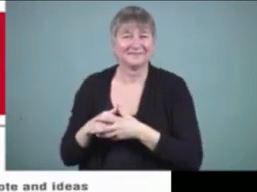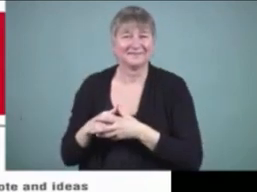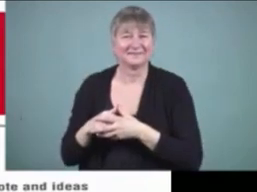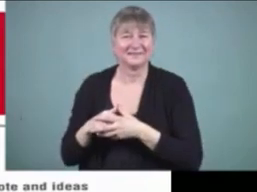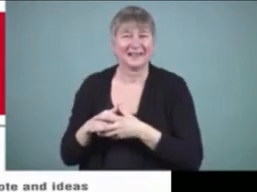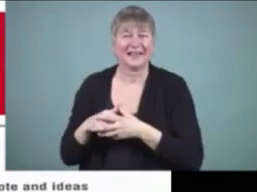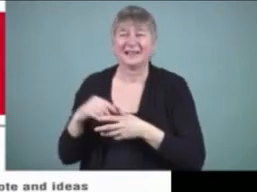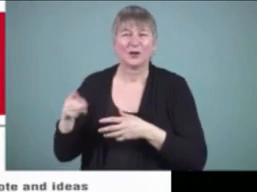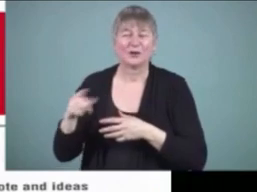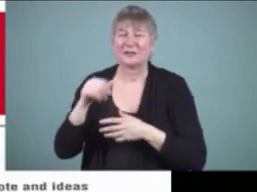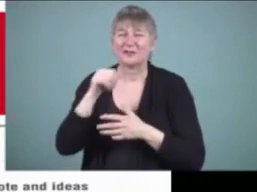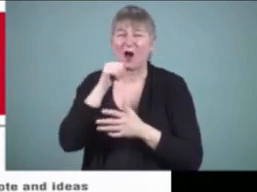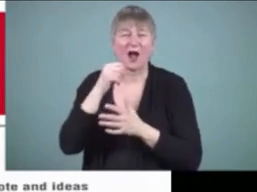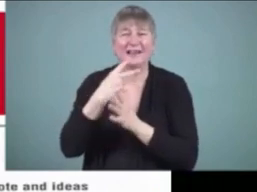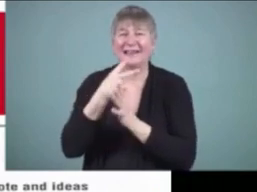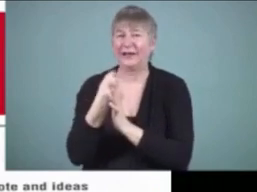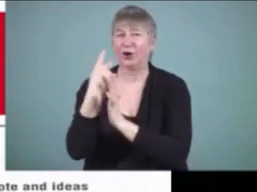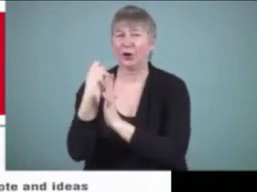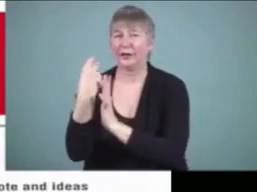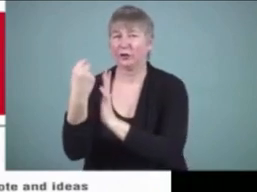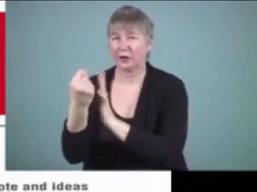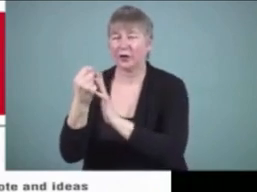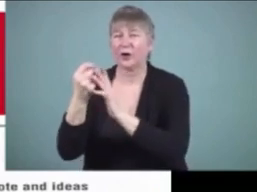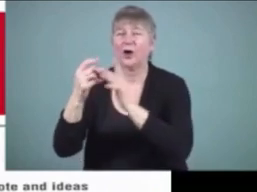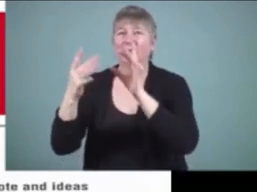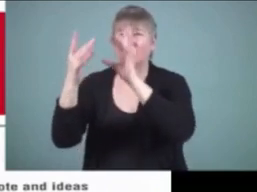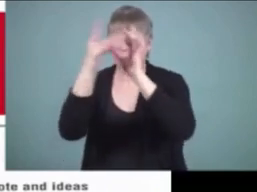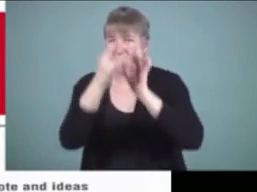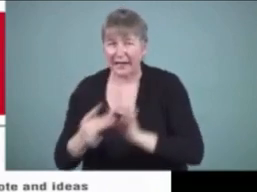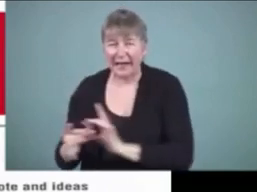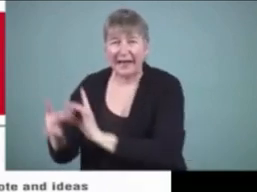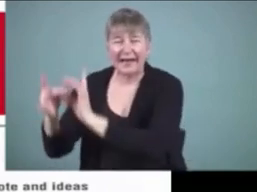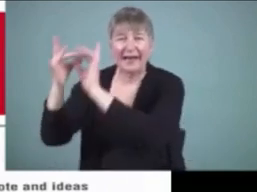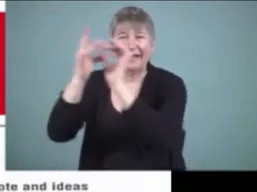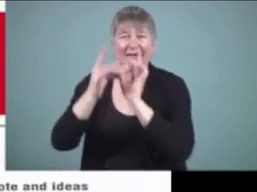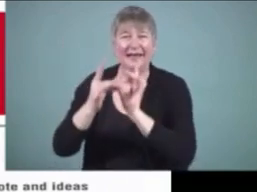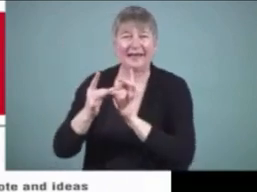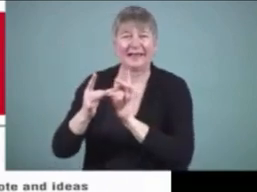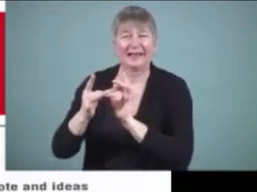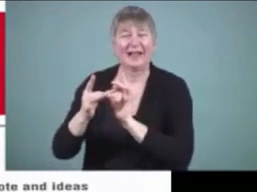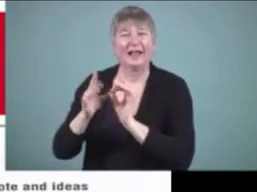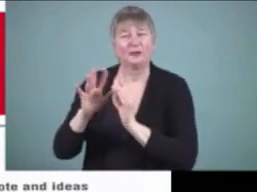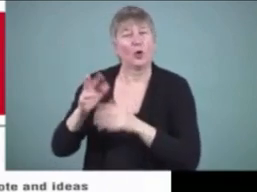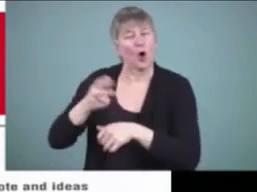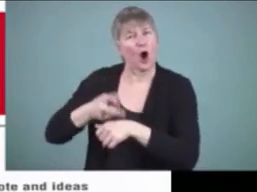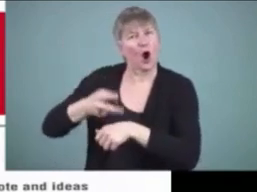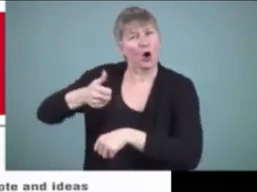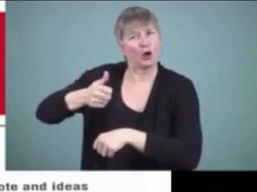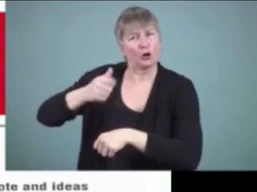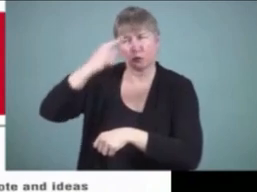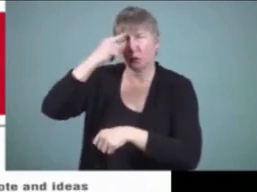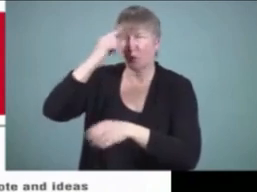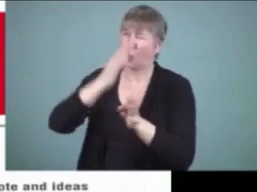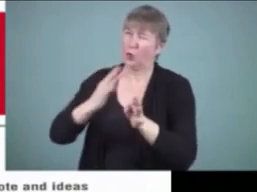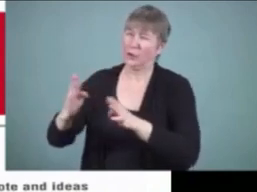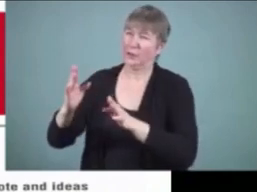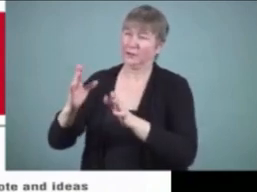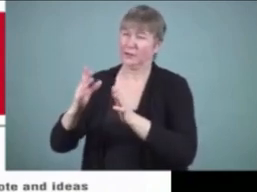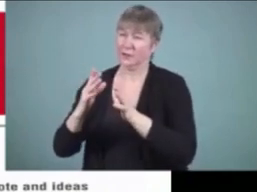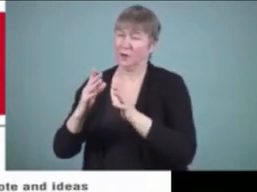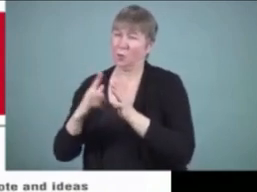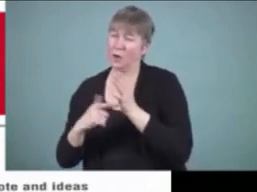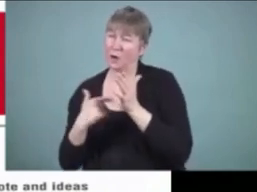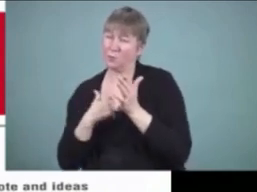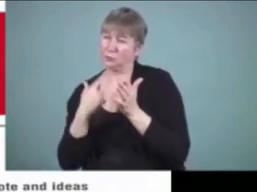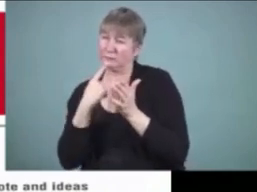linear everything has to relate to everything else and so it's much more difficult to organize what you want to say